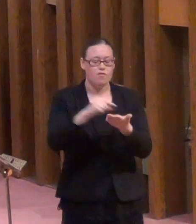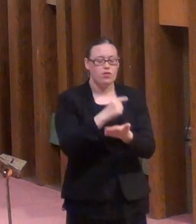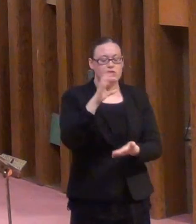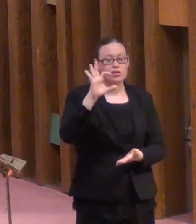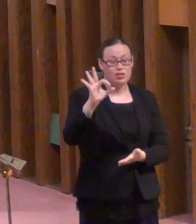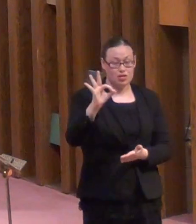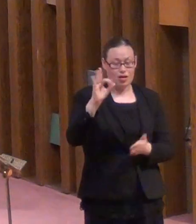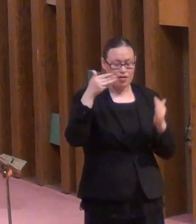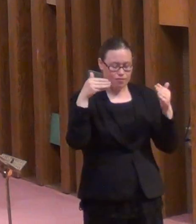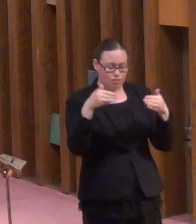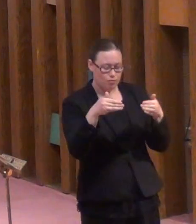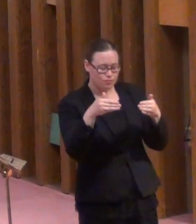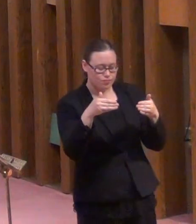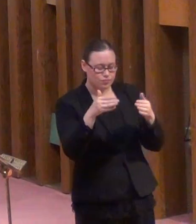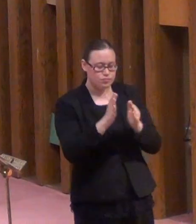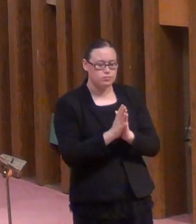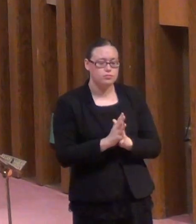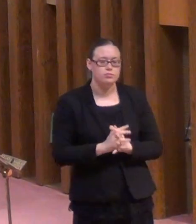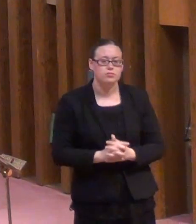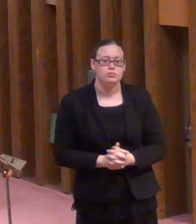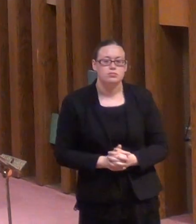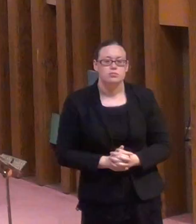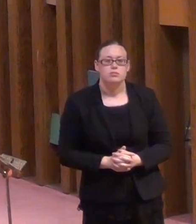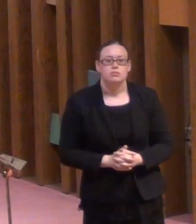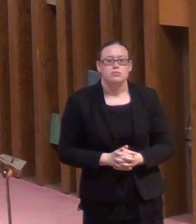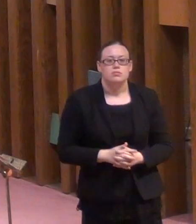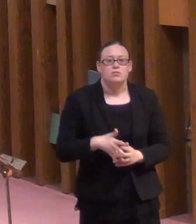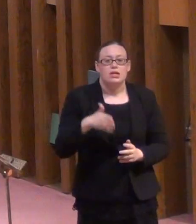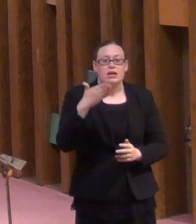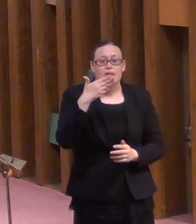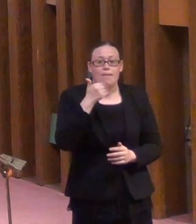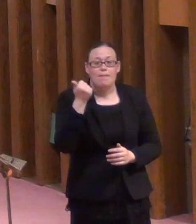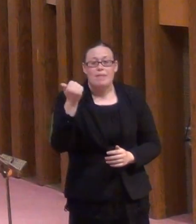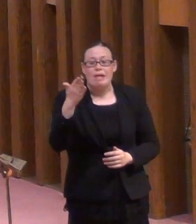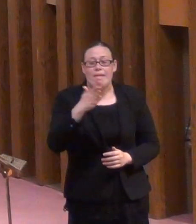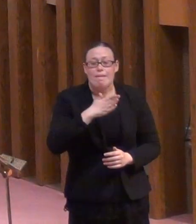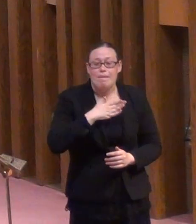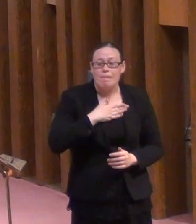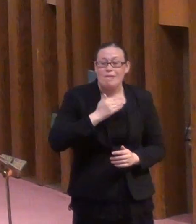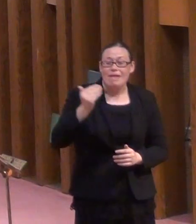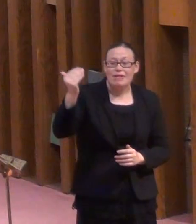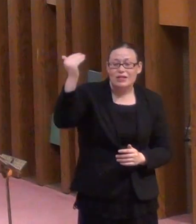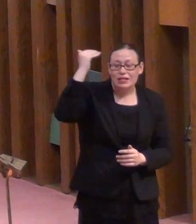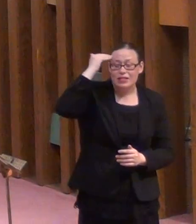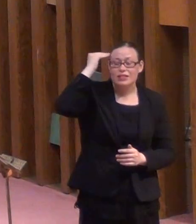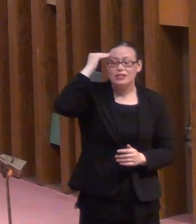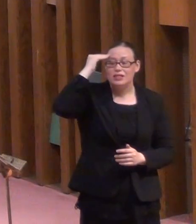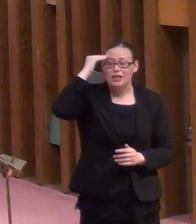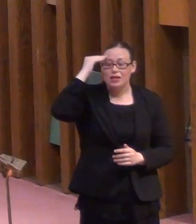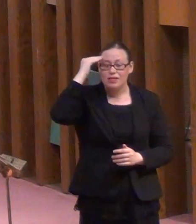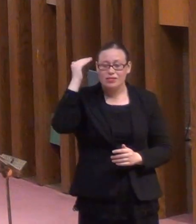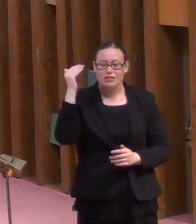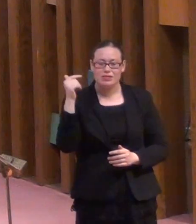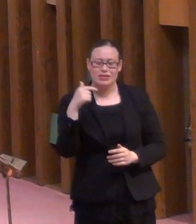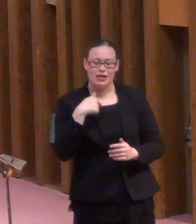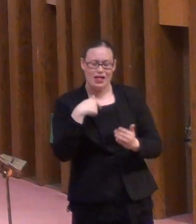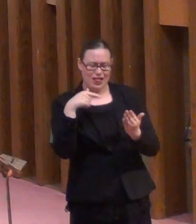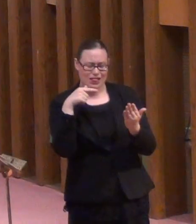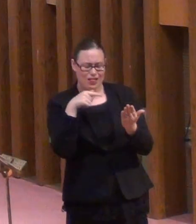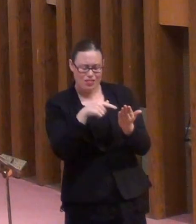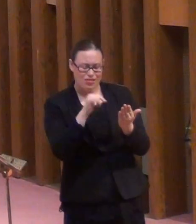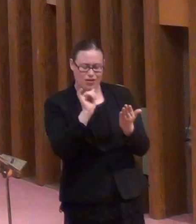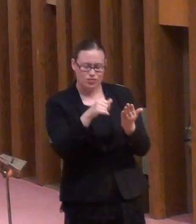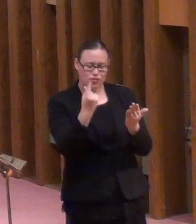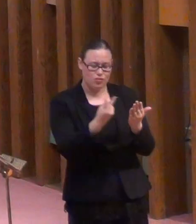Look at verse 9 again, please. To the best of my knowledge, this is the only place in the Gospels where Jesus tells